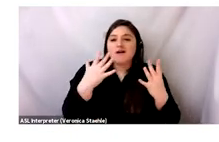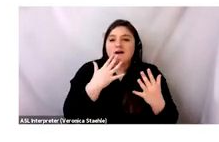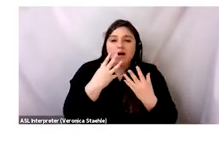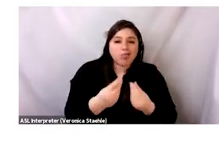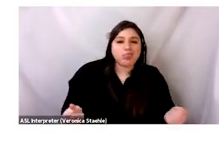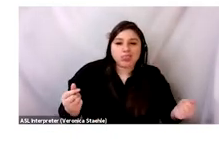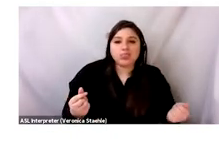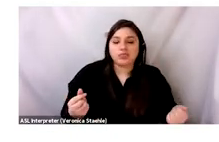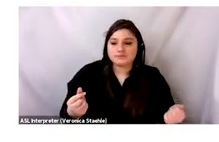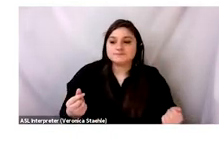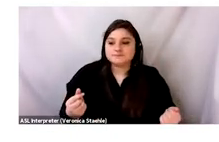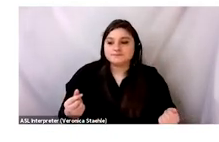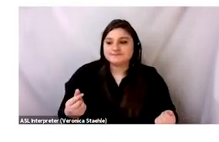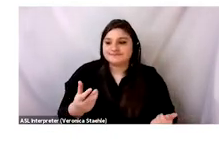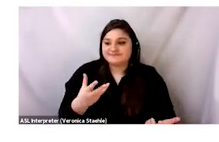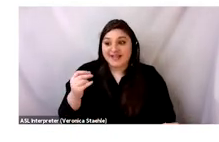really faded.